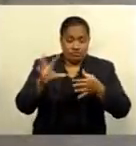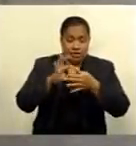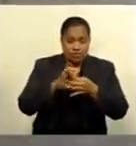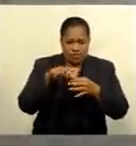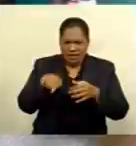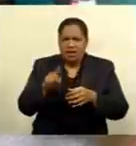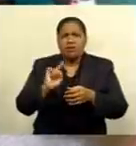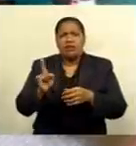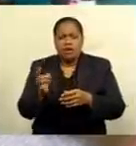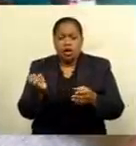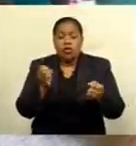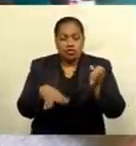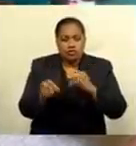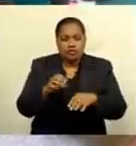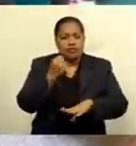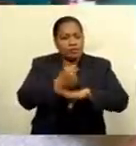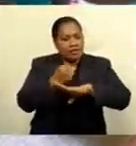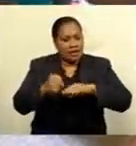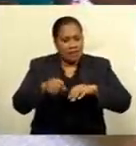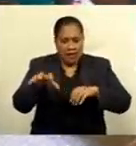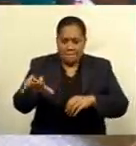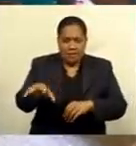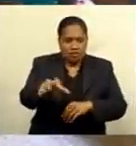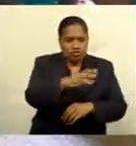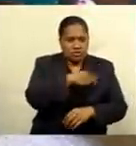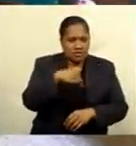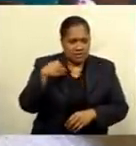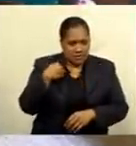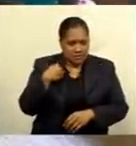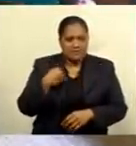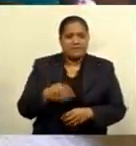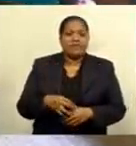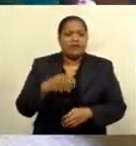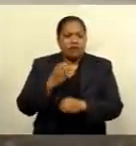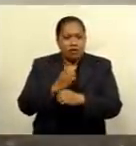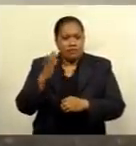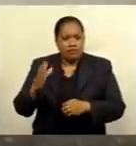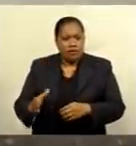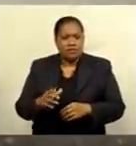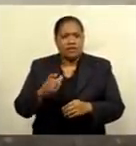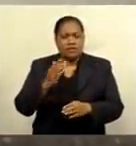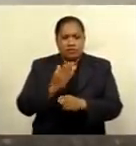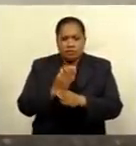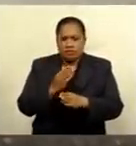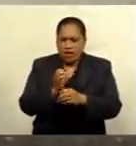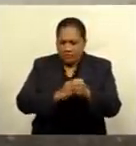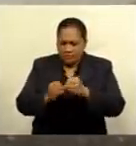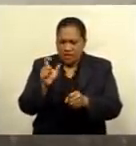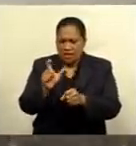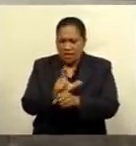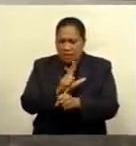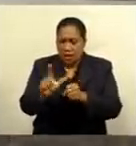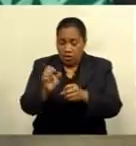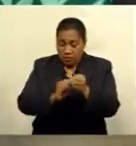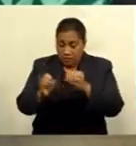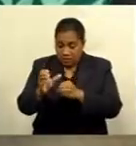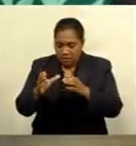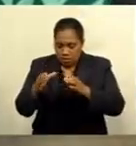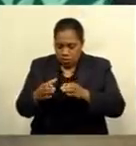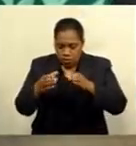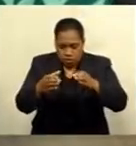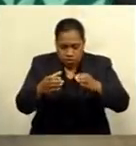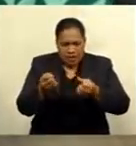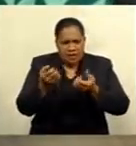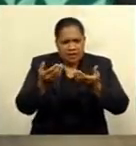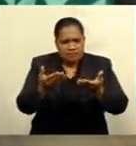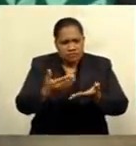contribution from government ministries, employers, workers, labor officers and key stakeholders. It provides a platform to share best